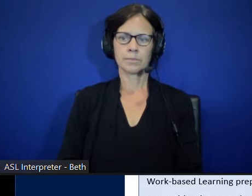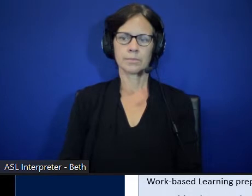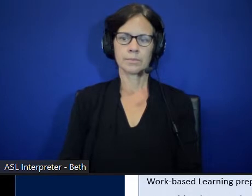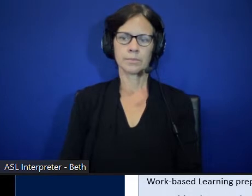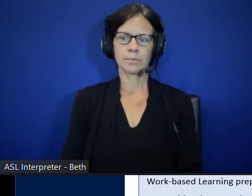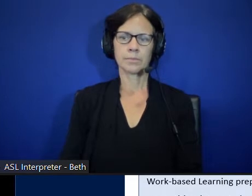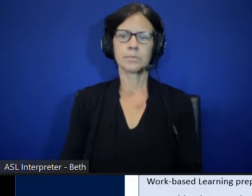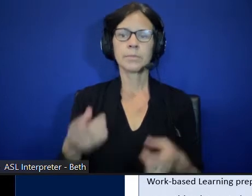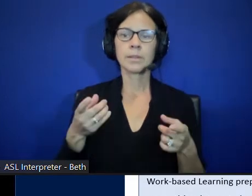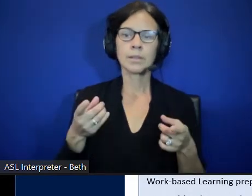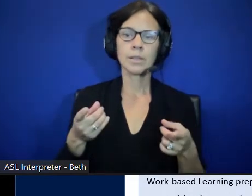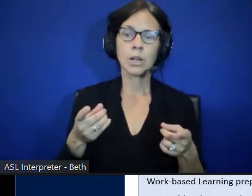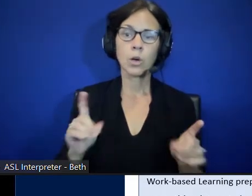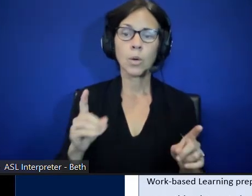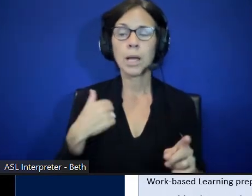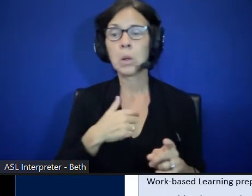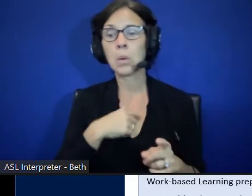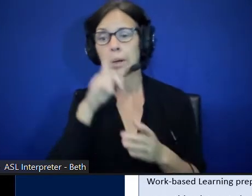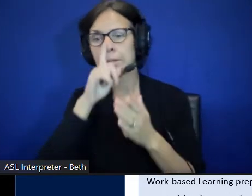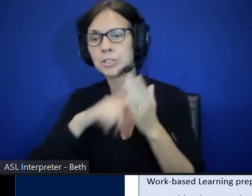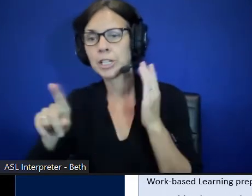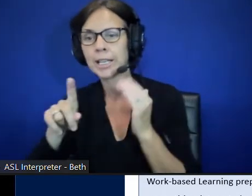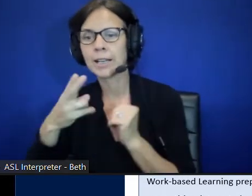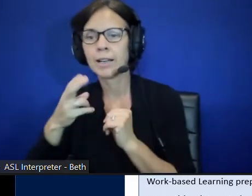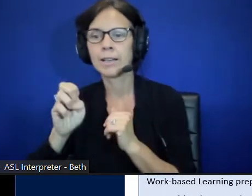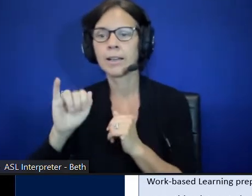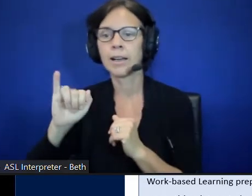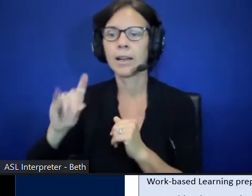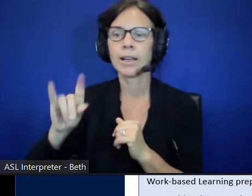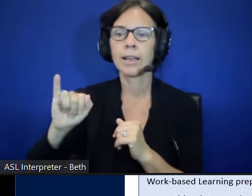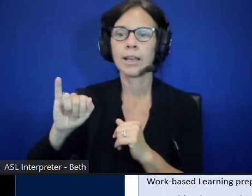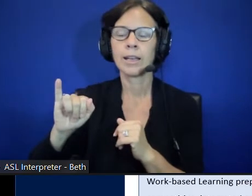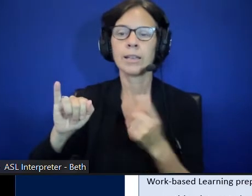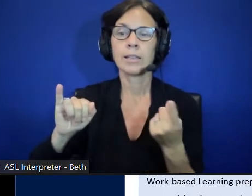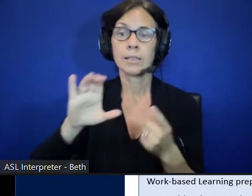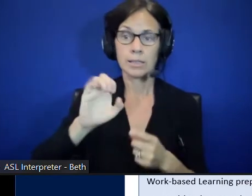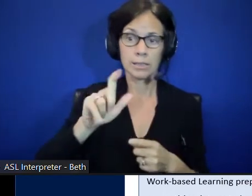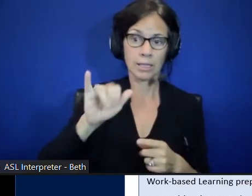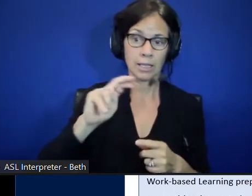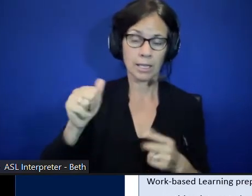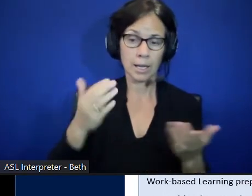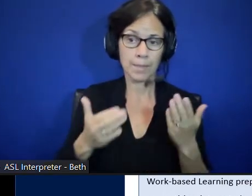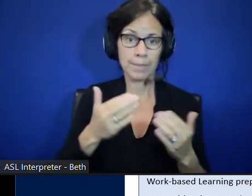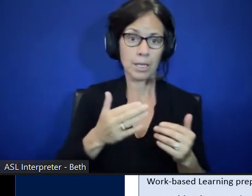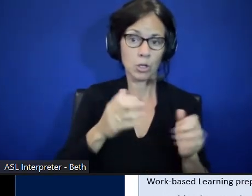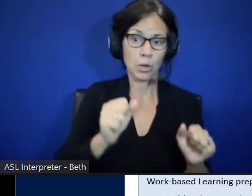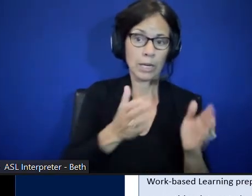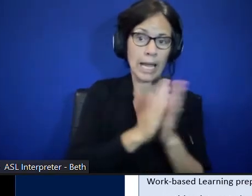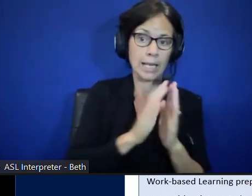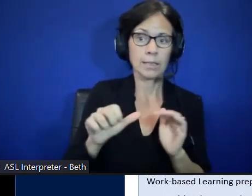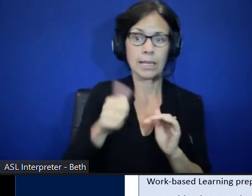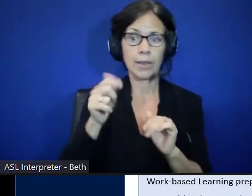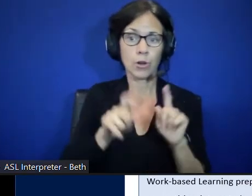While we're checking in on Heidi, Selena, do you want to maybe we can ask her other questions, and I'll see if I can get in touch with her.